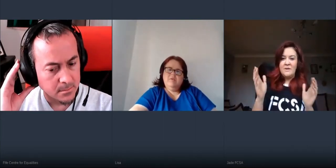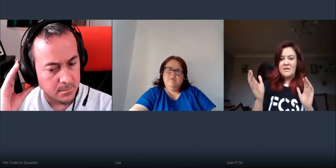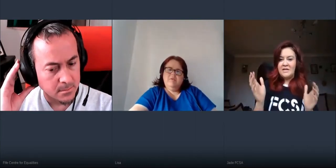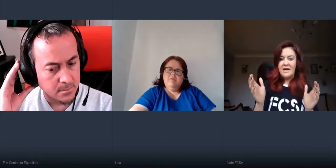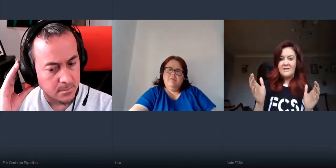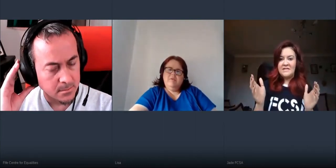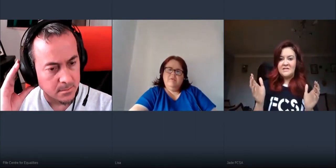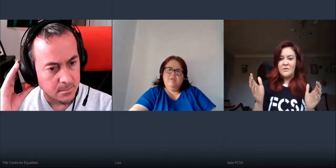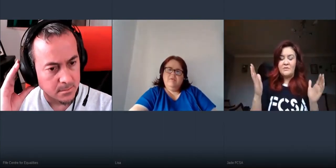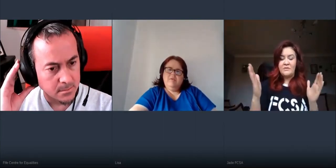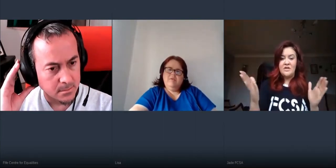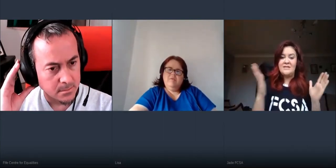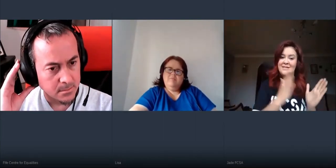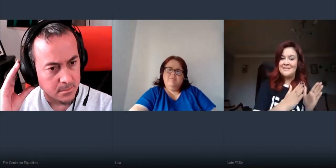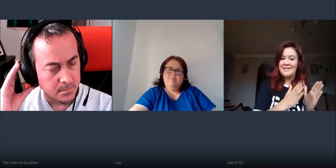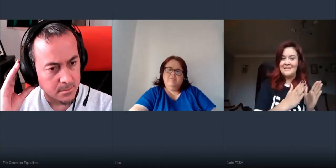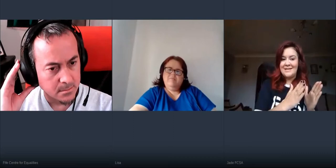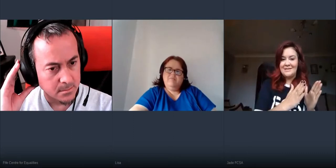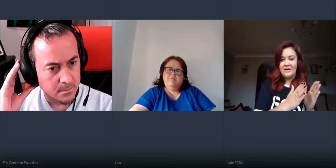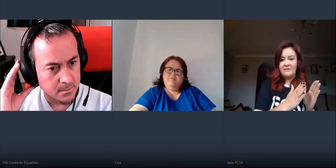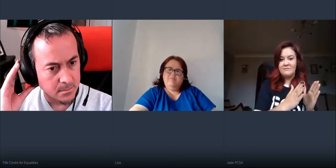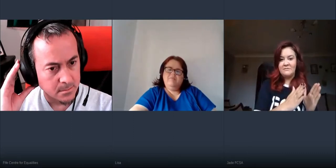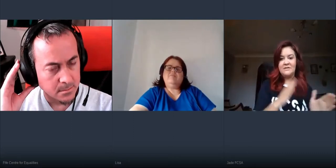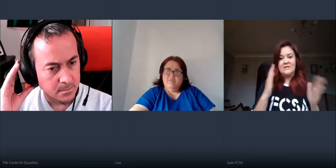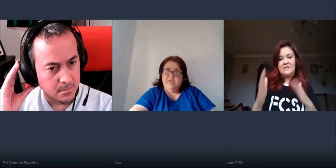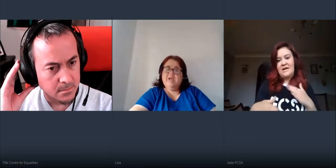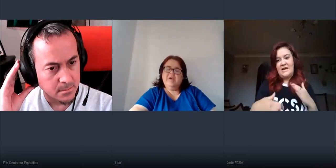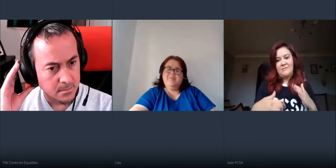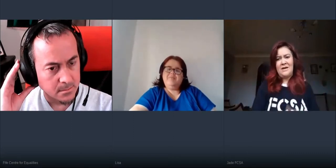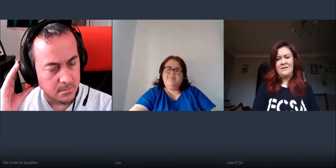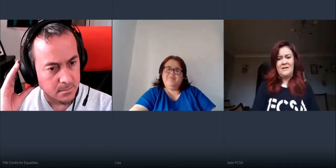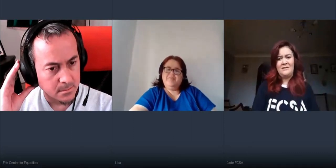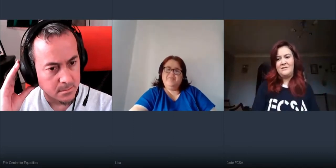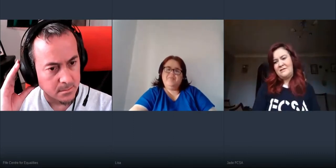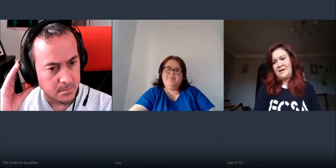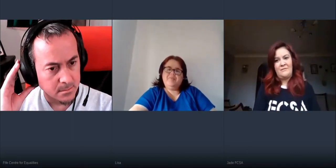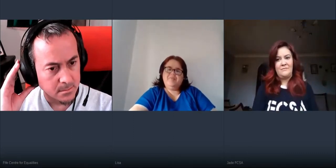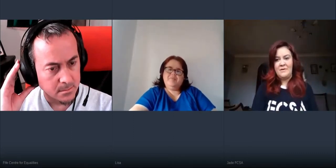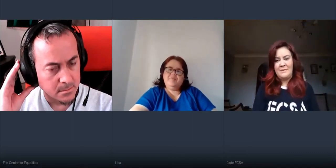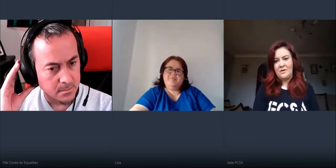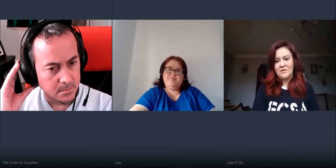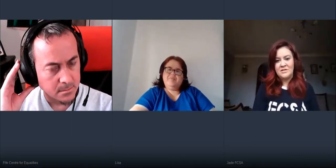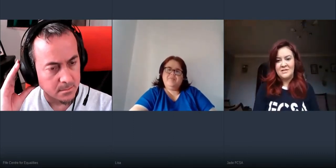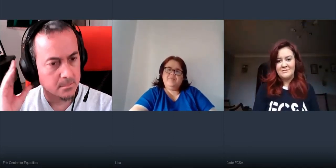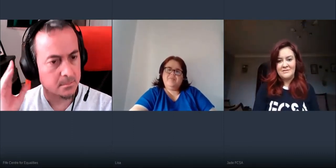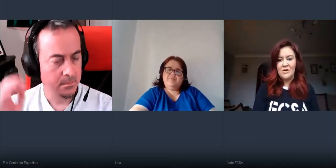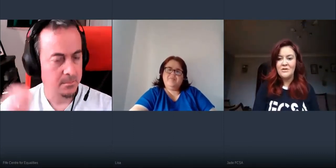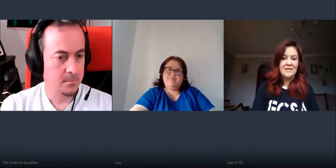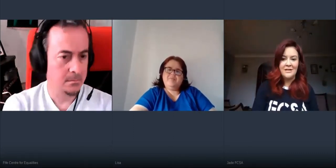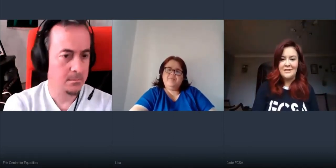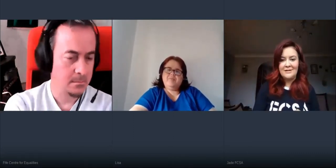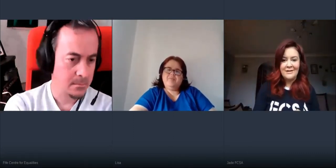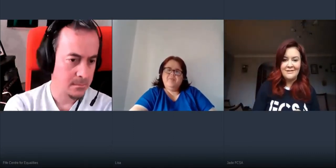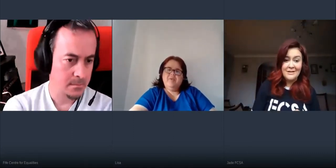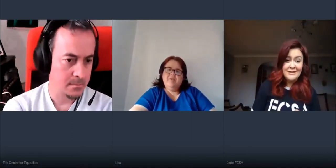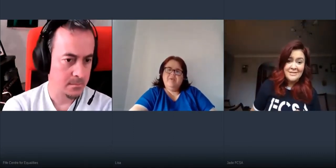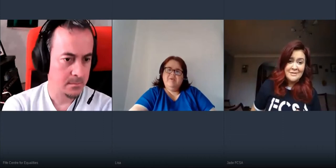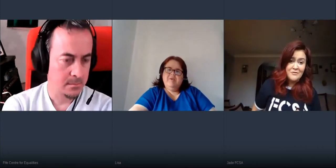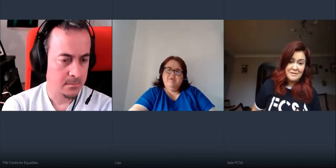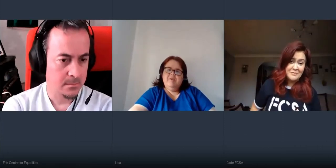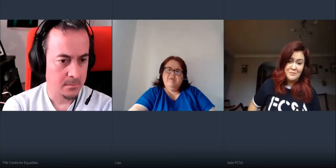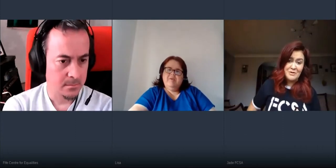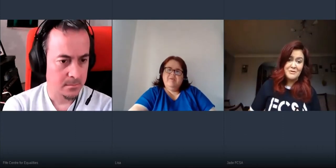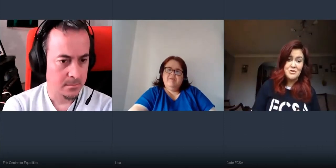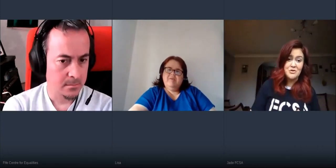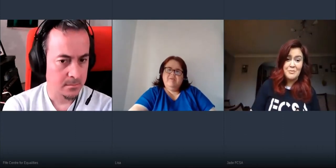maybe three and a half days a week we've tried to condense that down and yeah i think constant constant cleaning the the cleaning team have